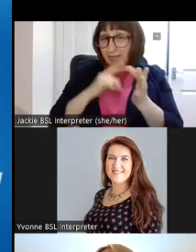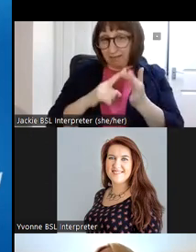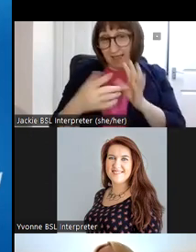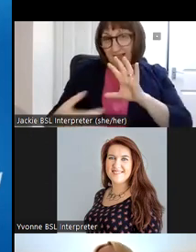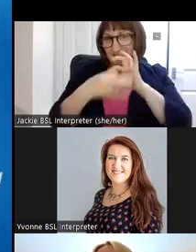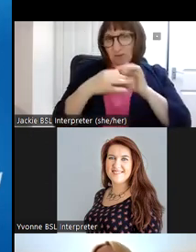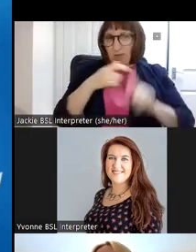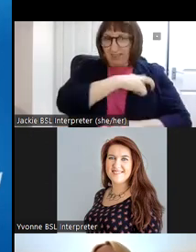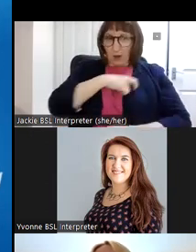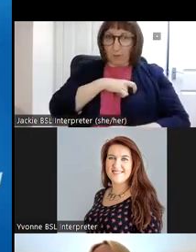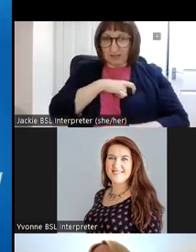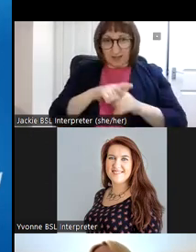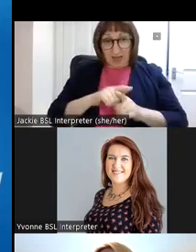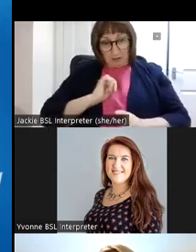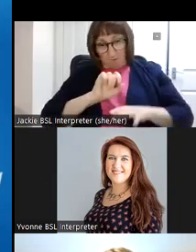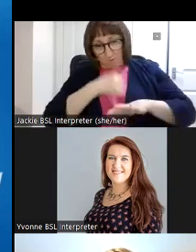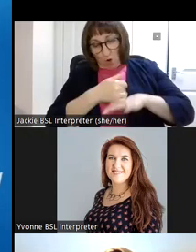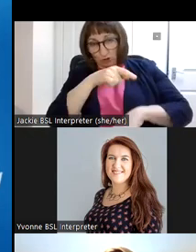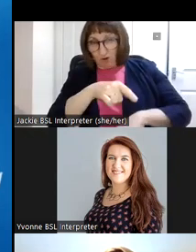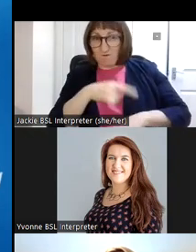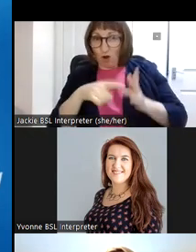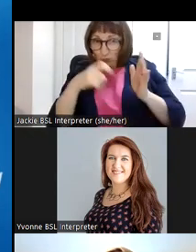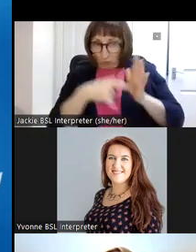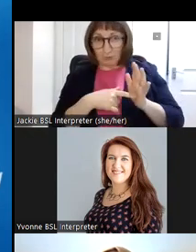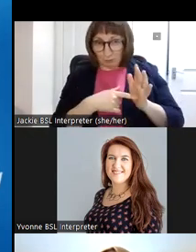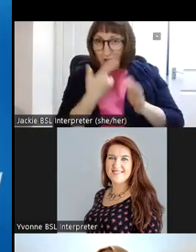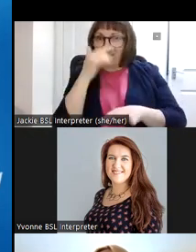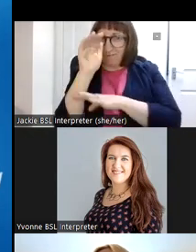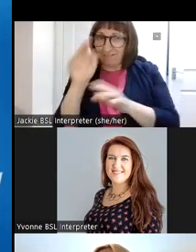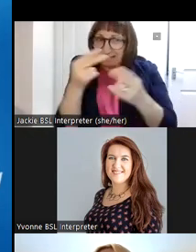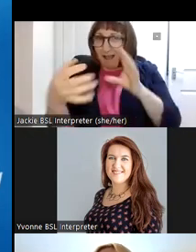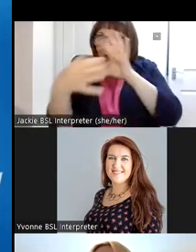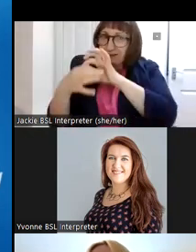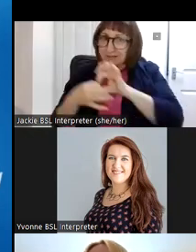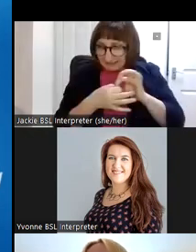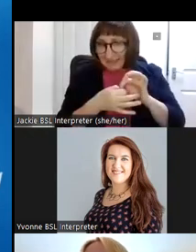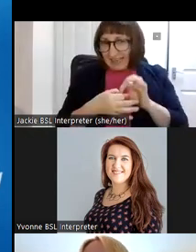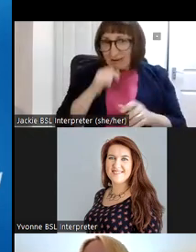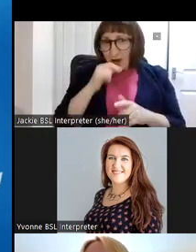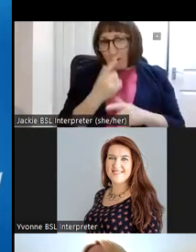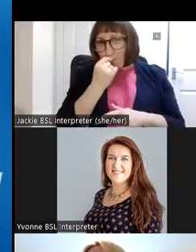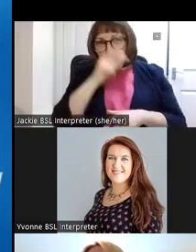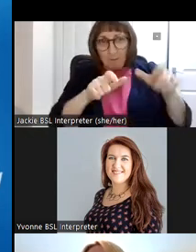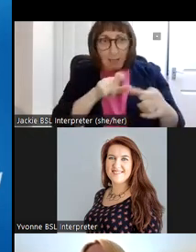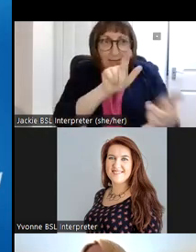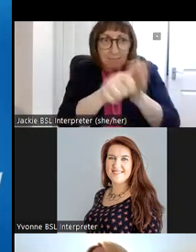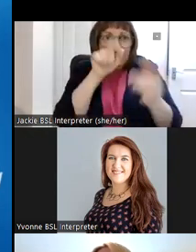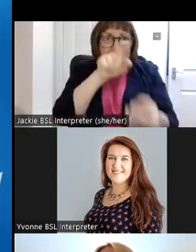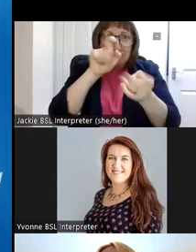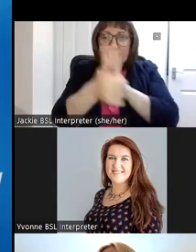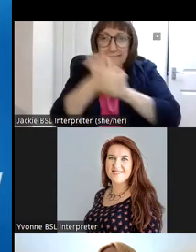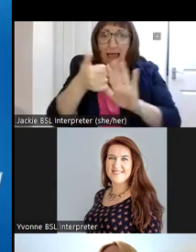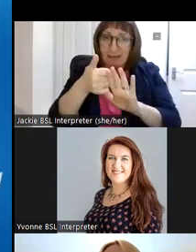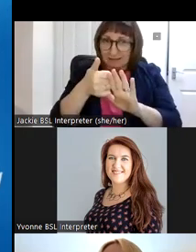committee on an upcoming project for october so you can utilize the skills of these lovely people outside of our